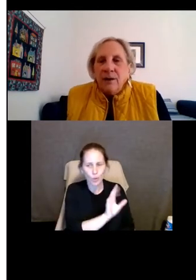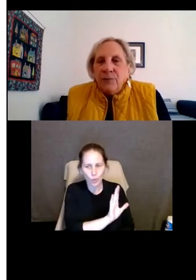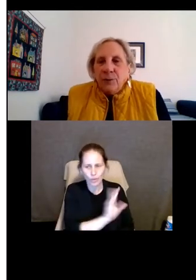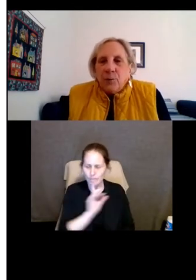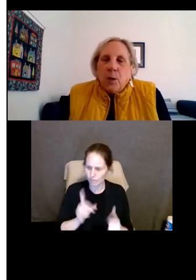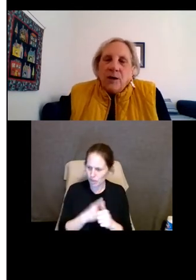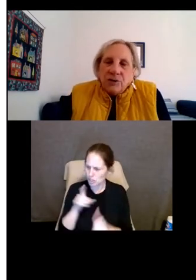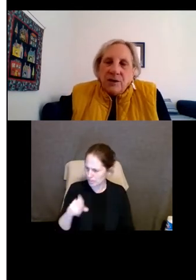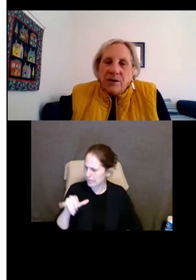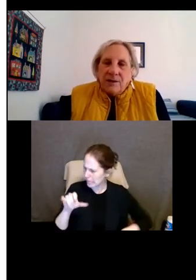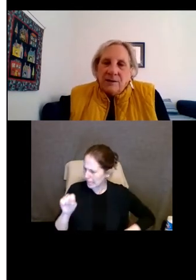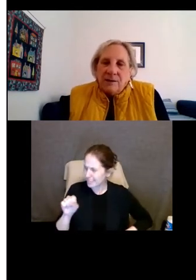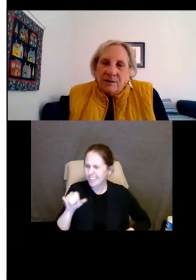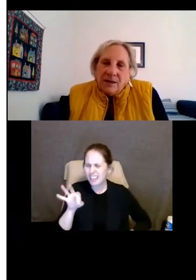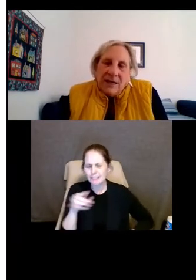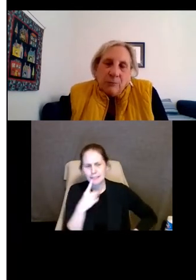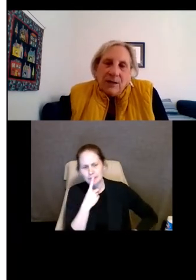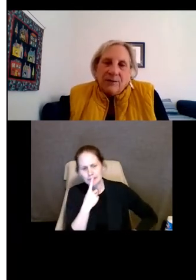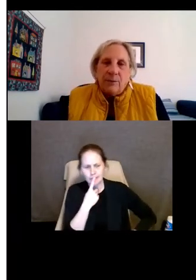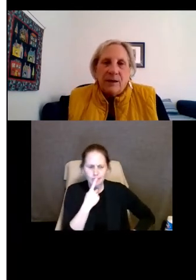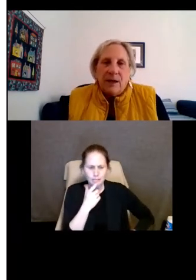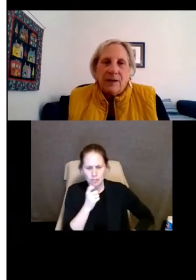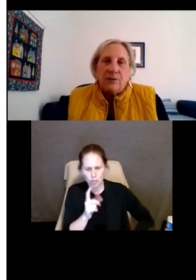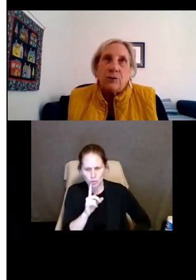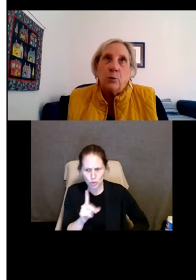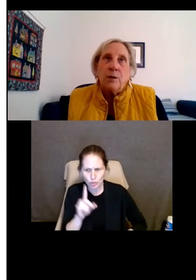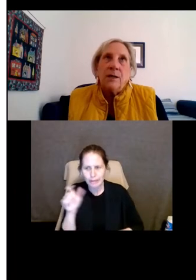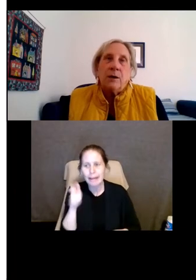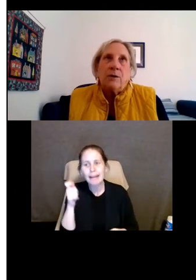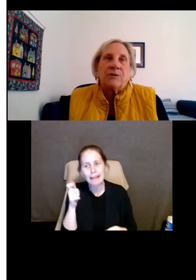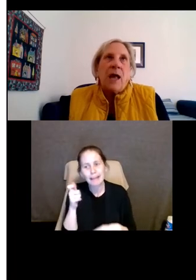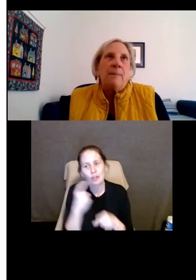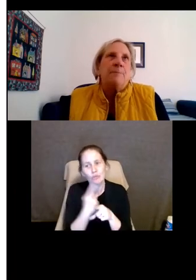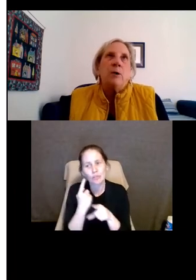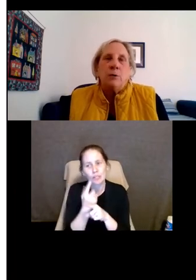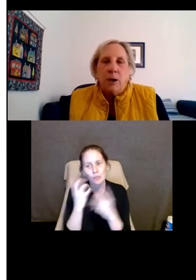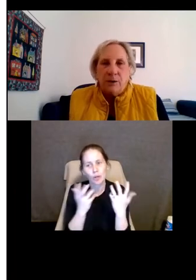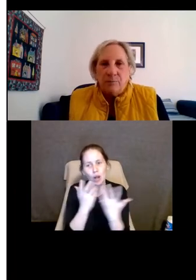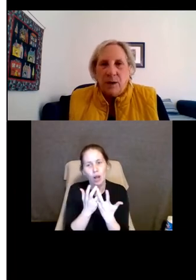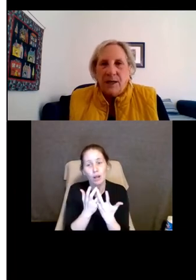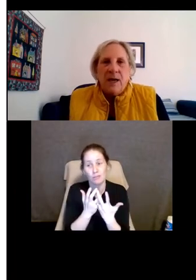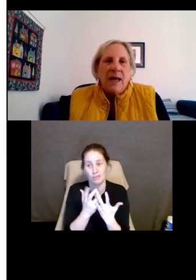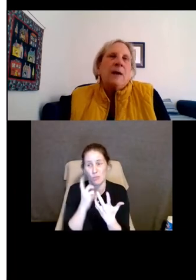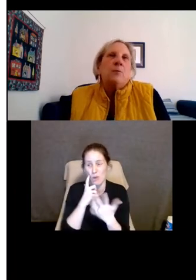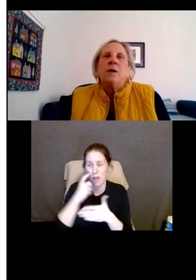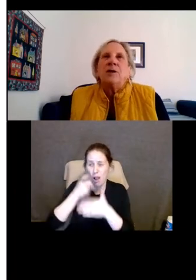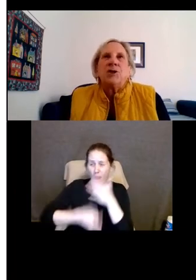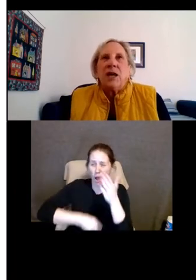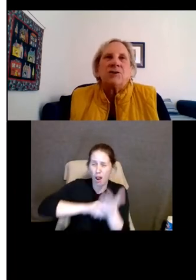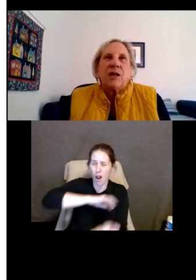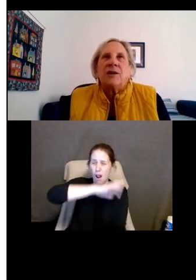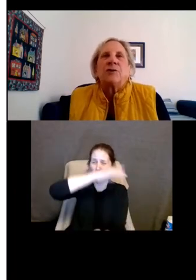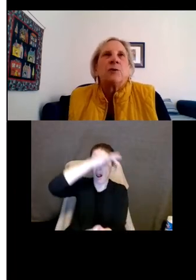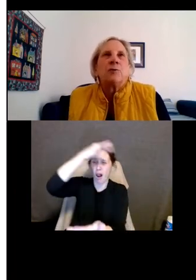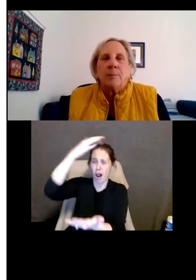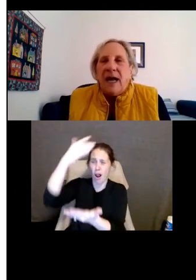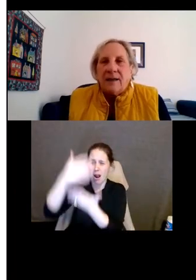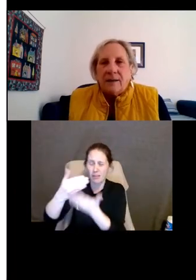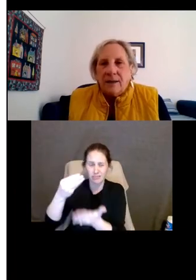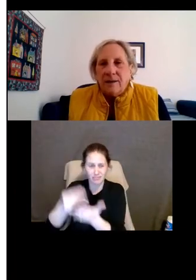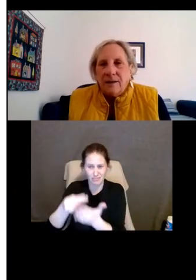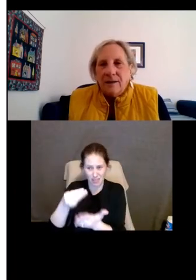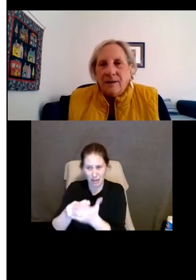And if you're questioning it, any reasonable accommodation, would it cost a boatload of money and would it change things